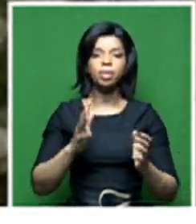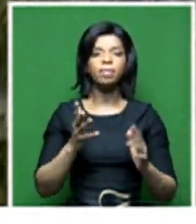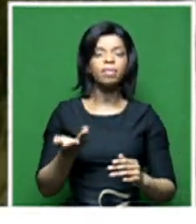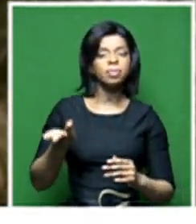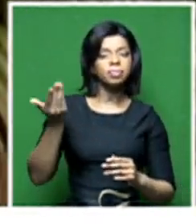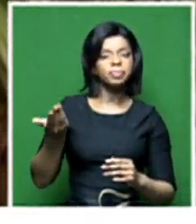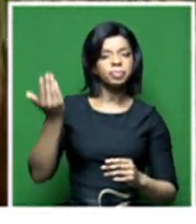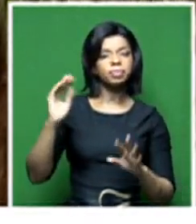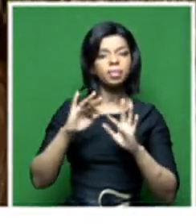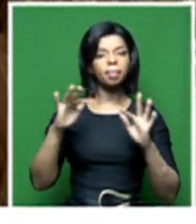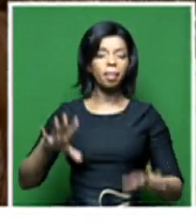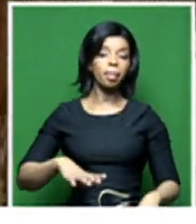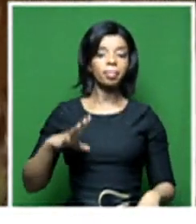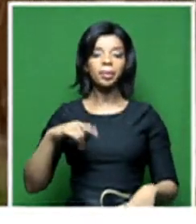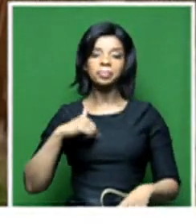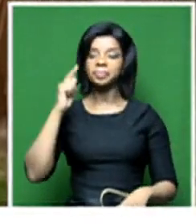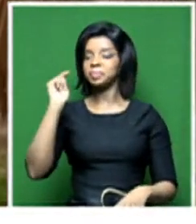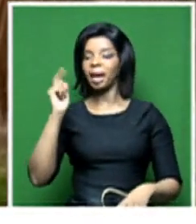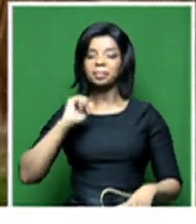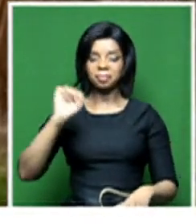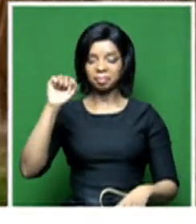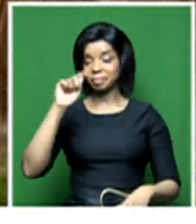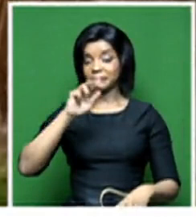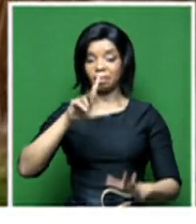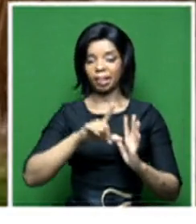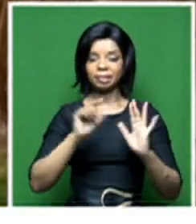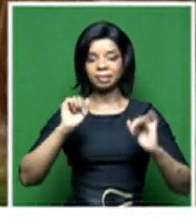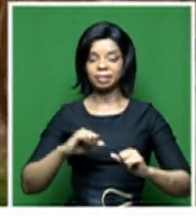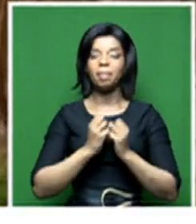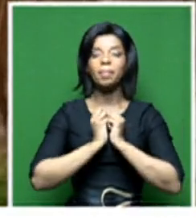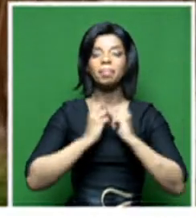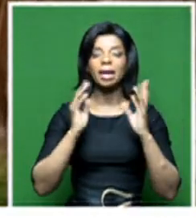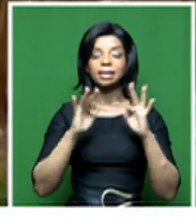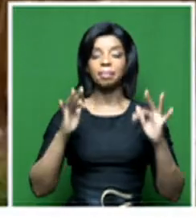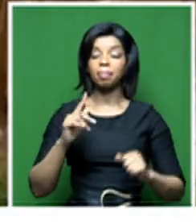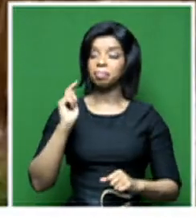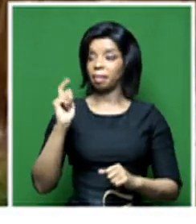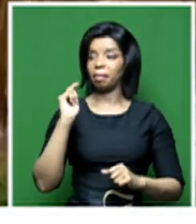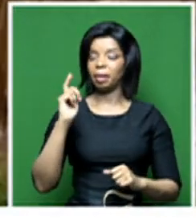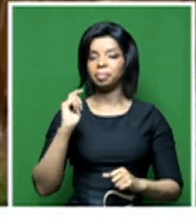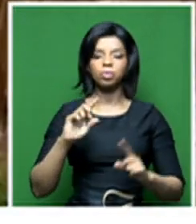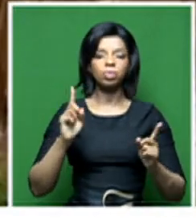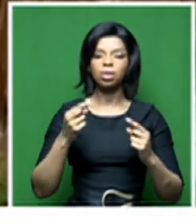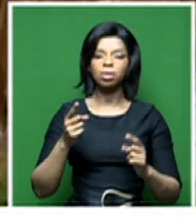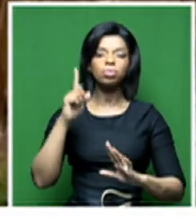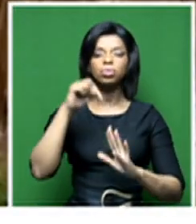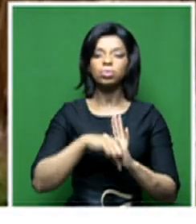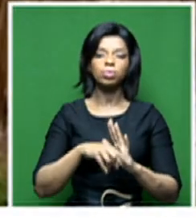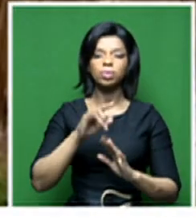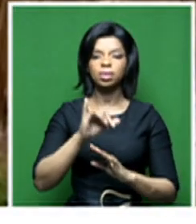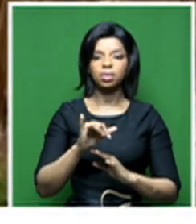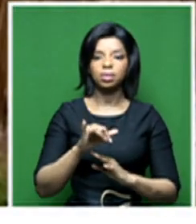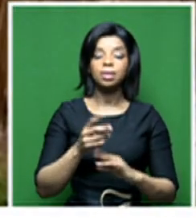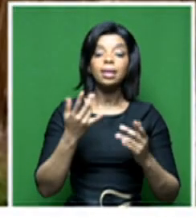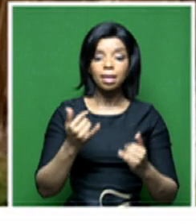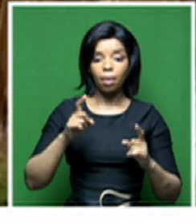proudly paid their TV licences. The compliance levels are very high. You cannot lose the public. And now once you've lost them, it's hard to get them back. So